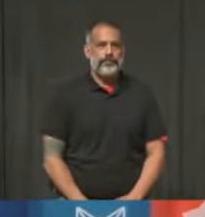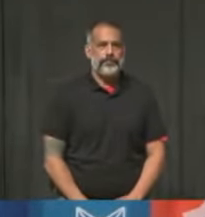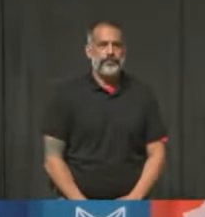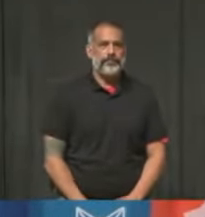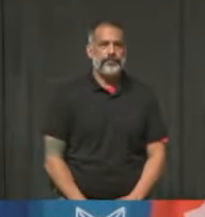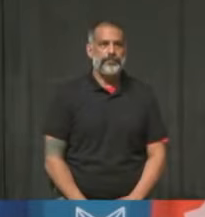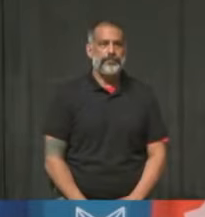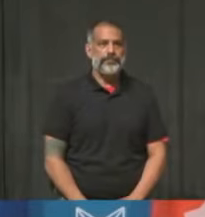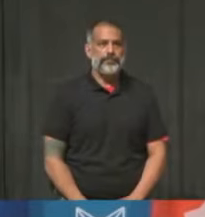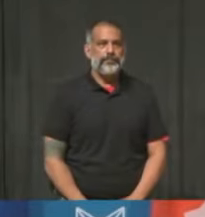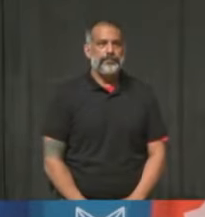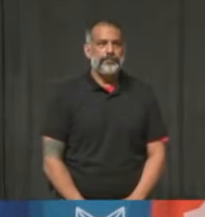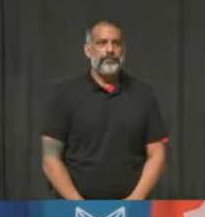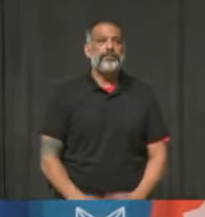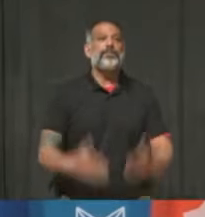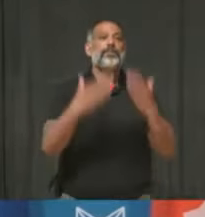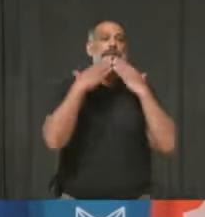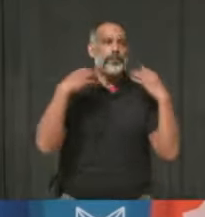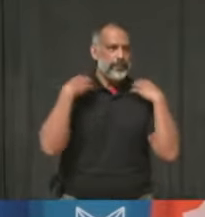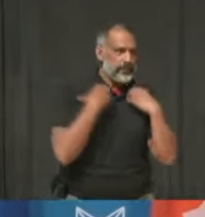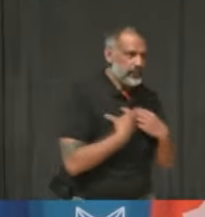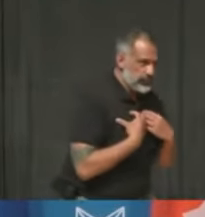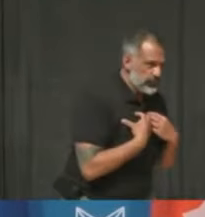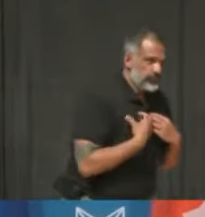Thank you, Madam Mayor, and good afternoon.